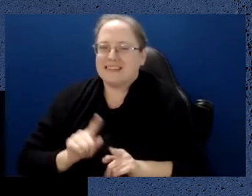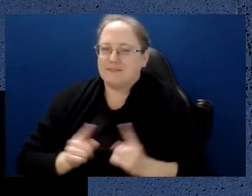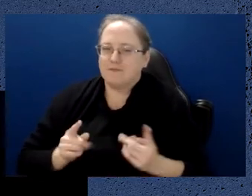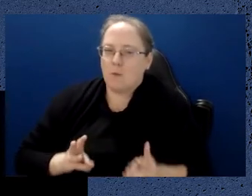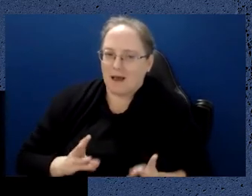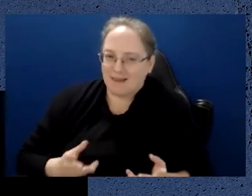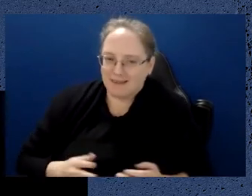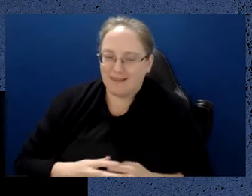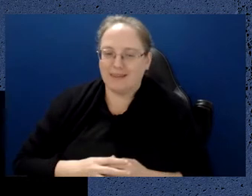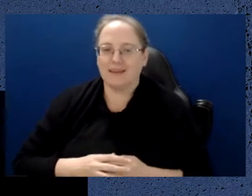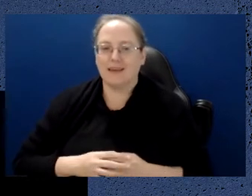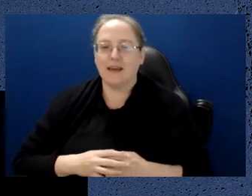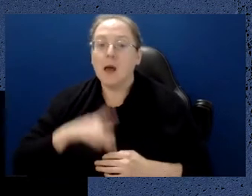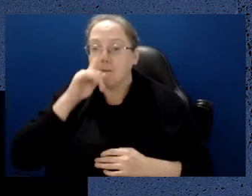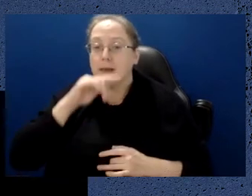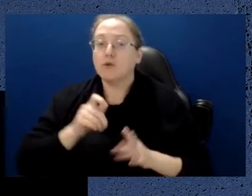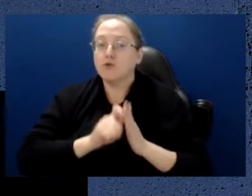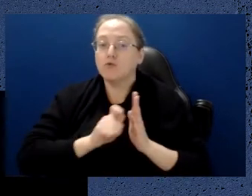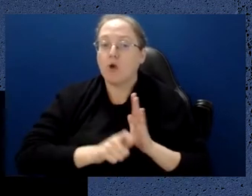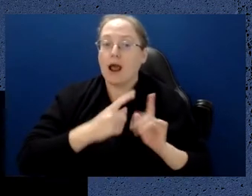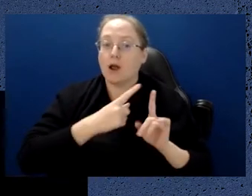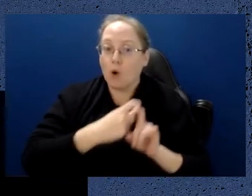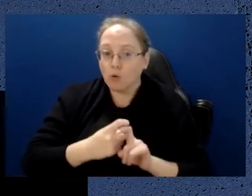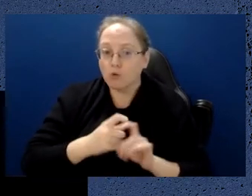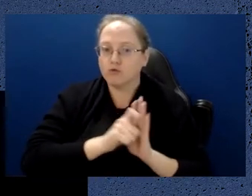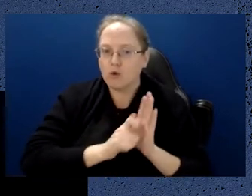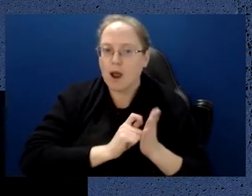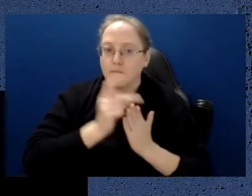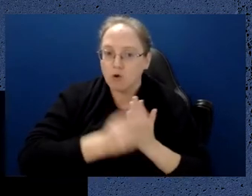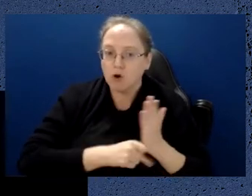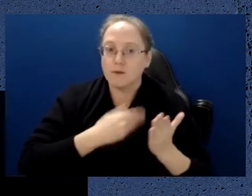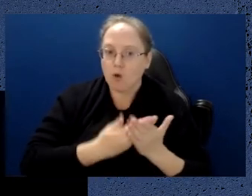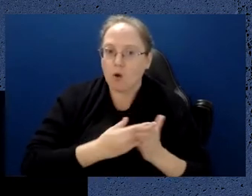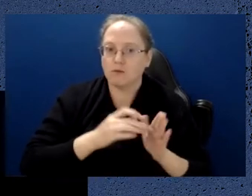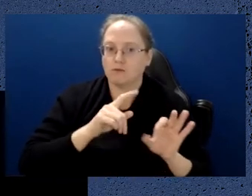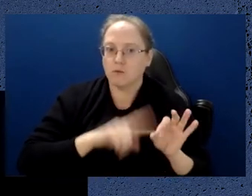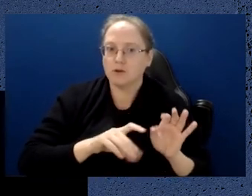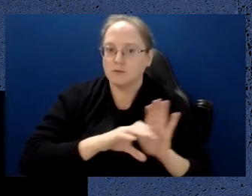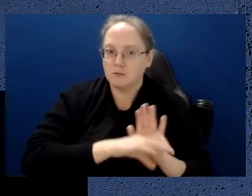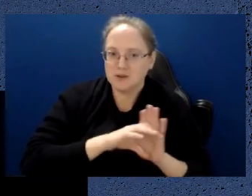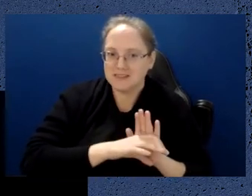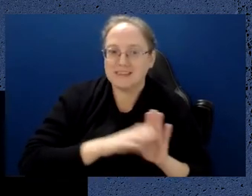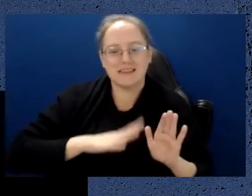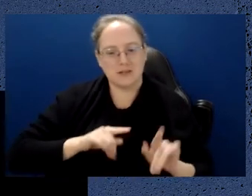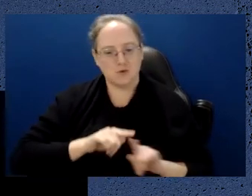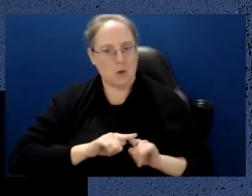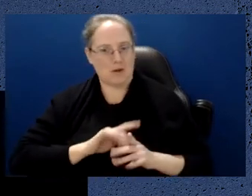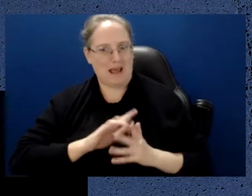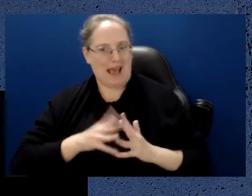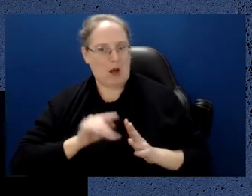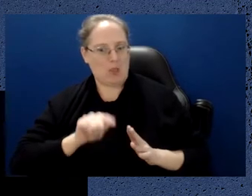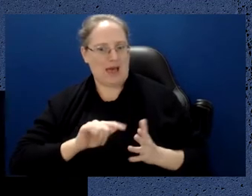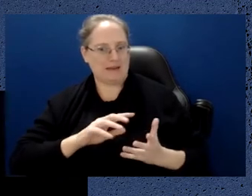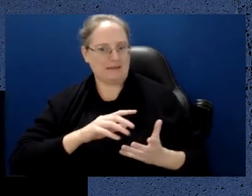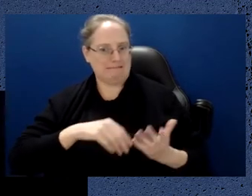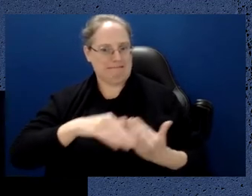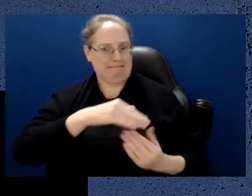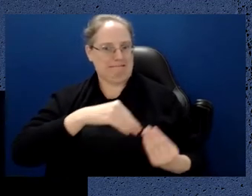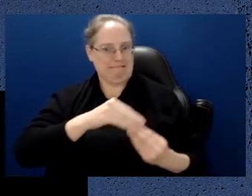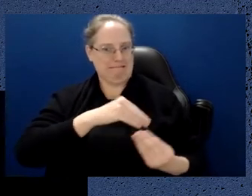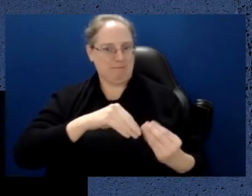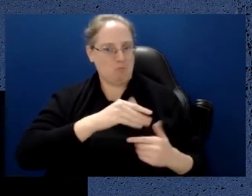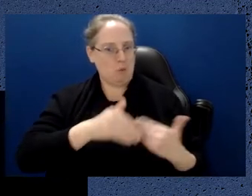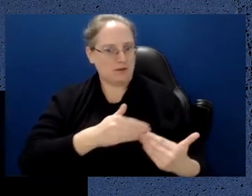need to learn the different rules of how quantum information is. Processed in these devices in order to optimize